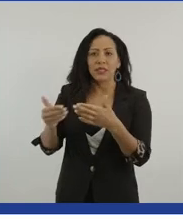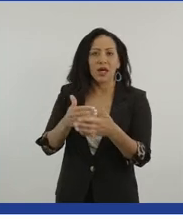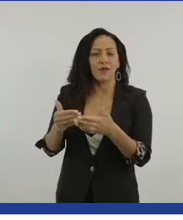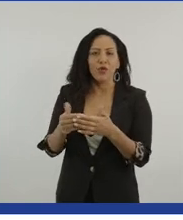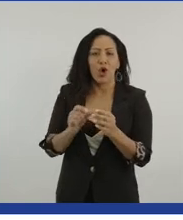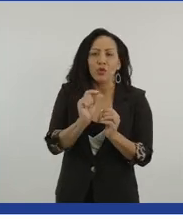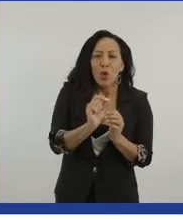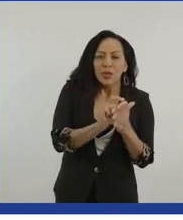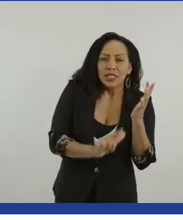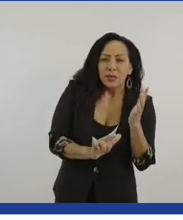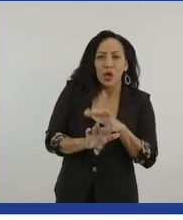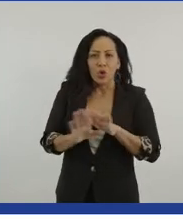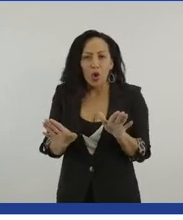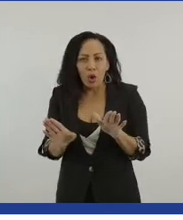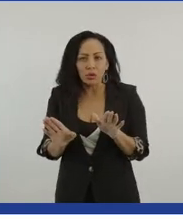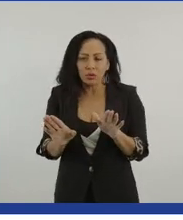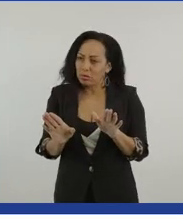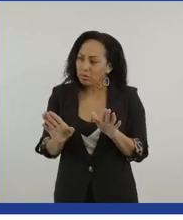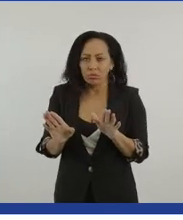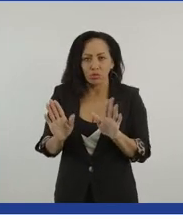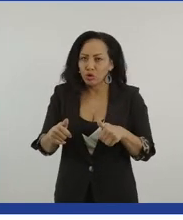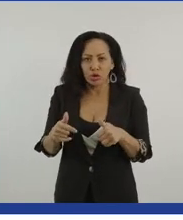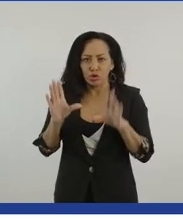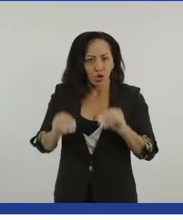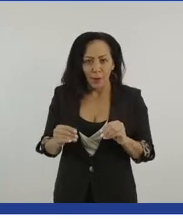disability or not, it shouldn't stop you from doing anything.